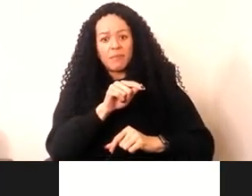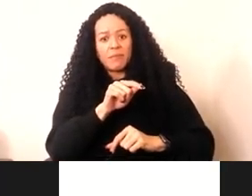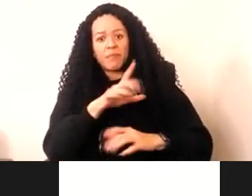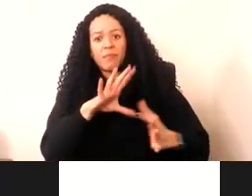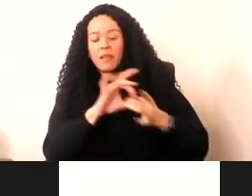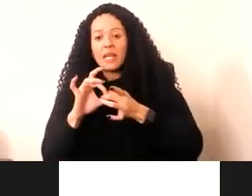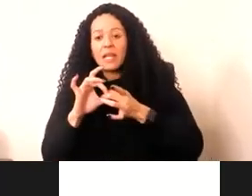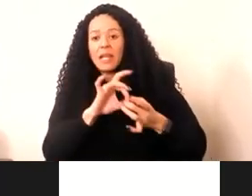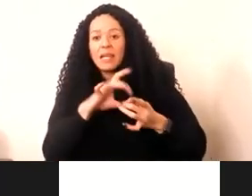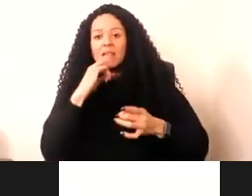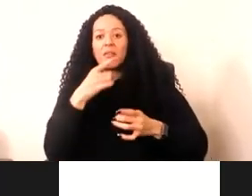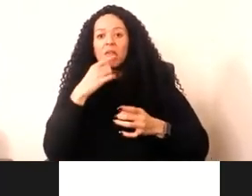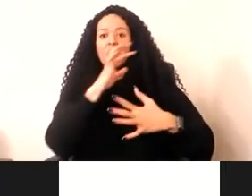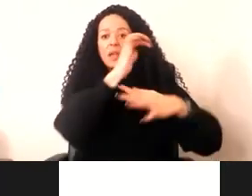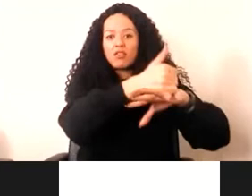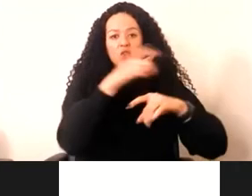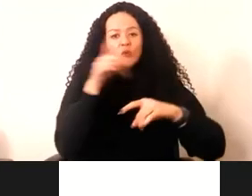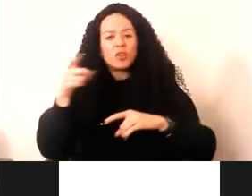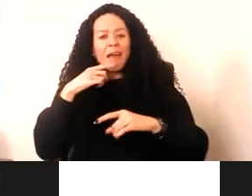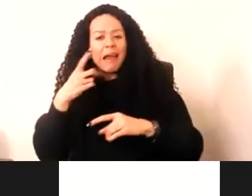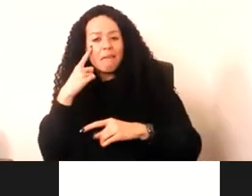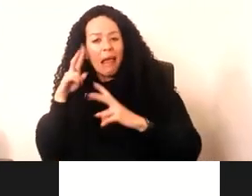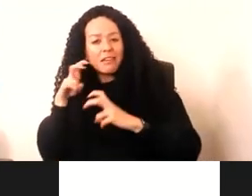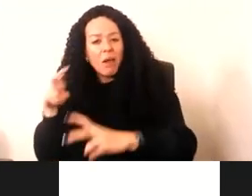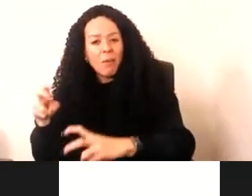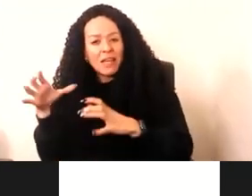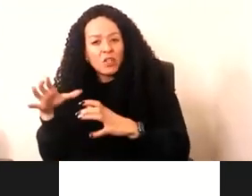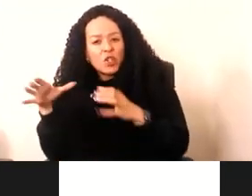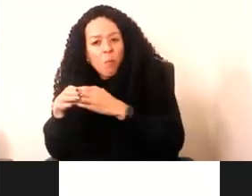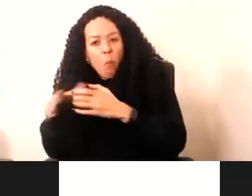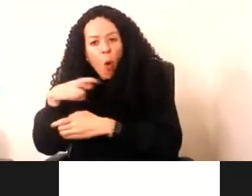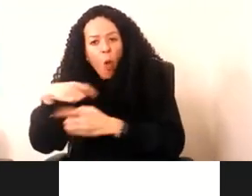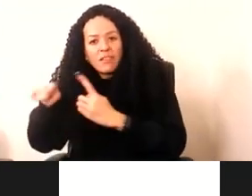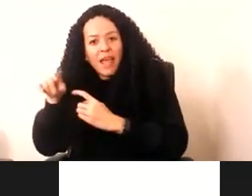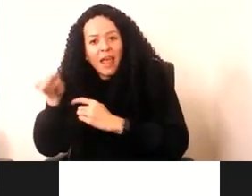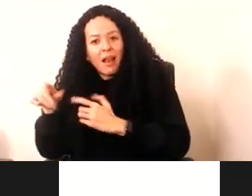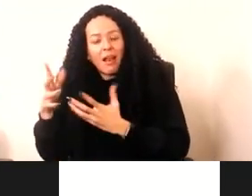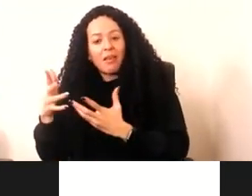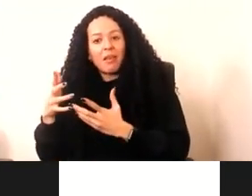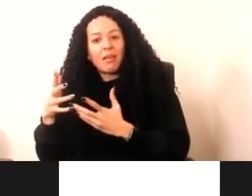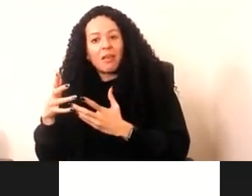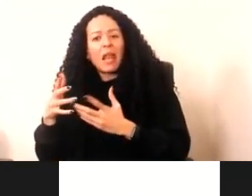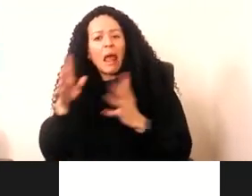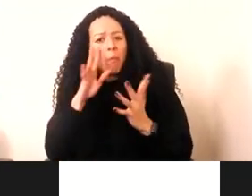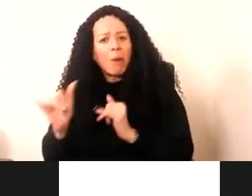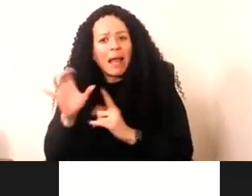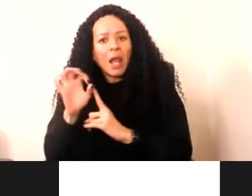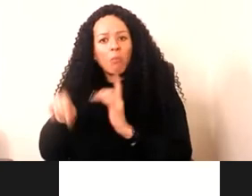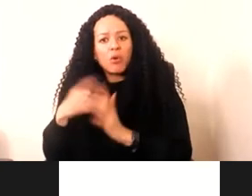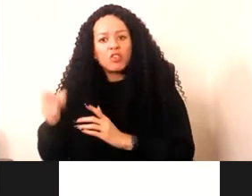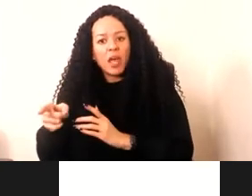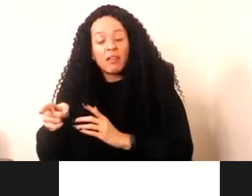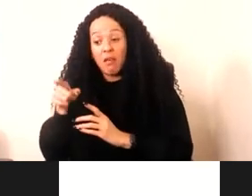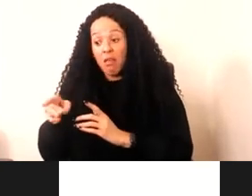the need for experimenting perhaps on small scale and the small, that small scale, that pilot project can open